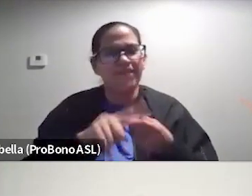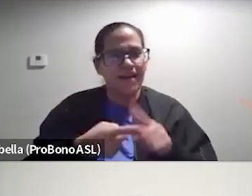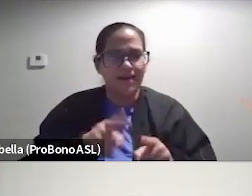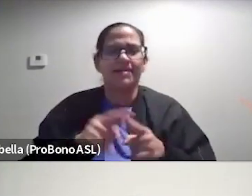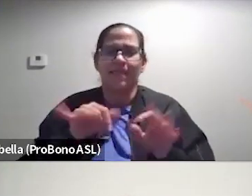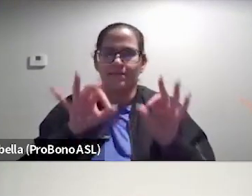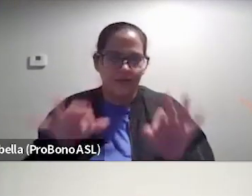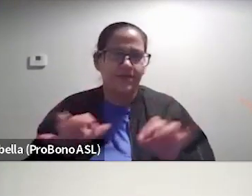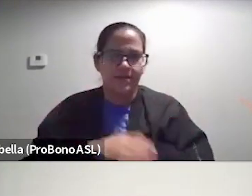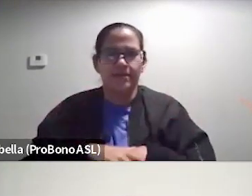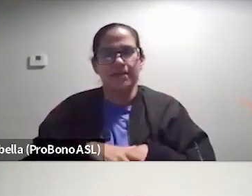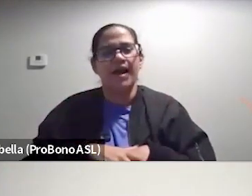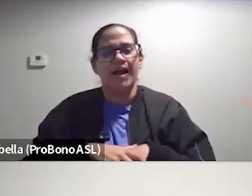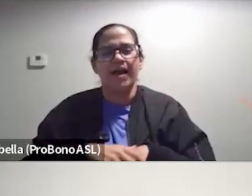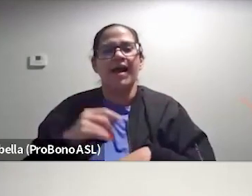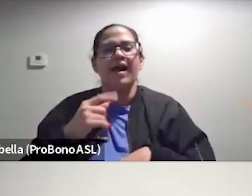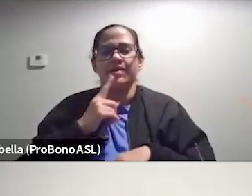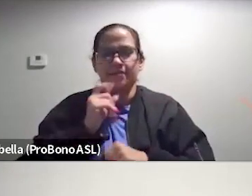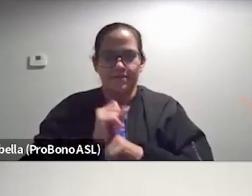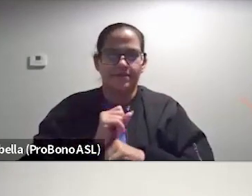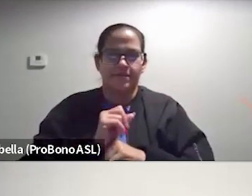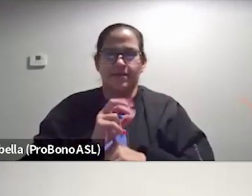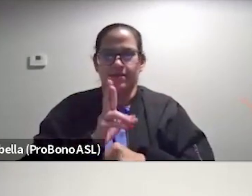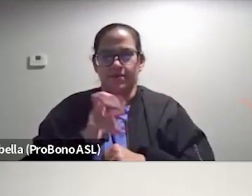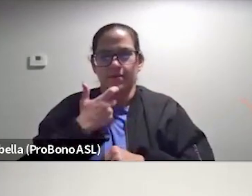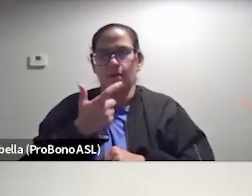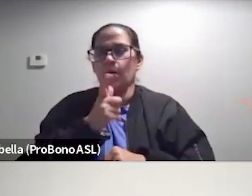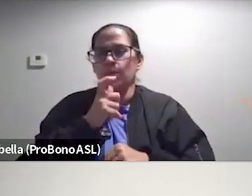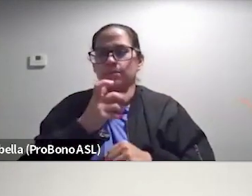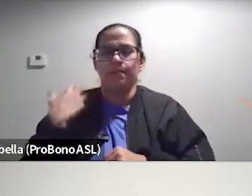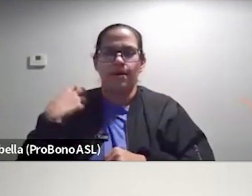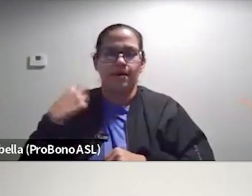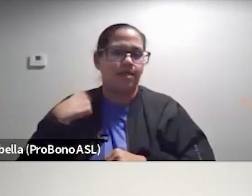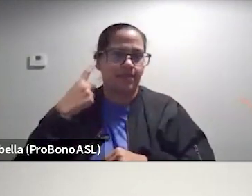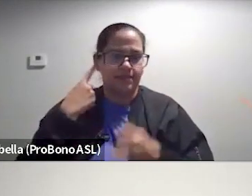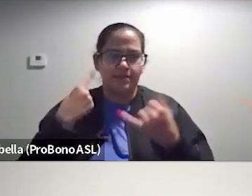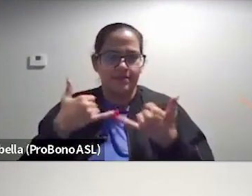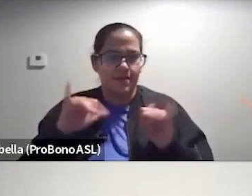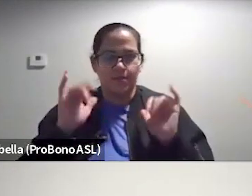That's perfect. Uh, definitely, was rewatching who's the boss, which I still think is wonderful.